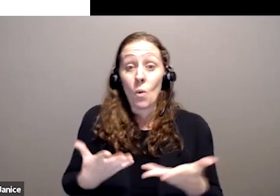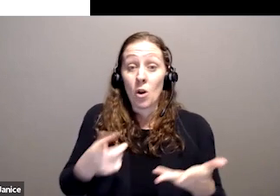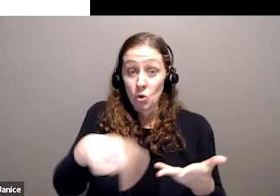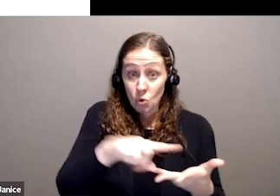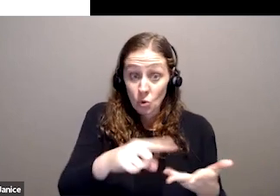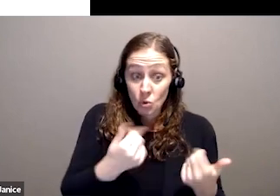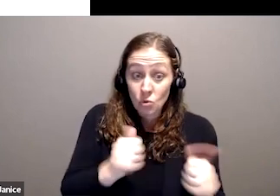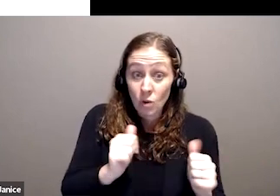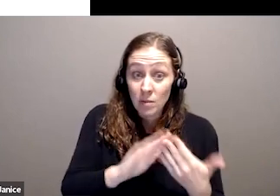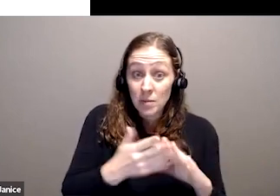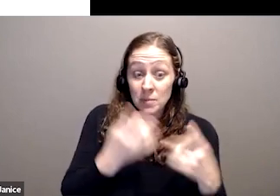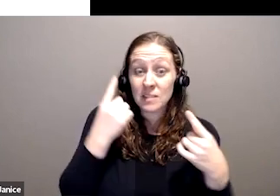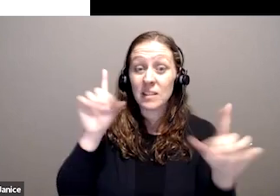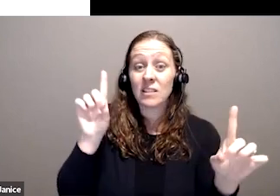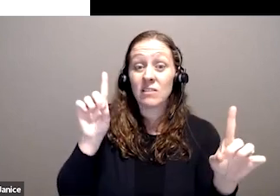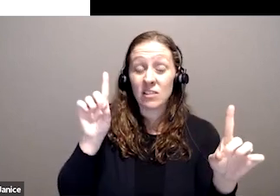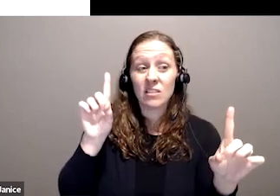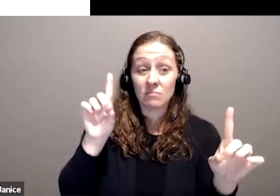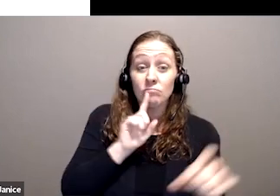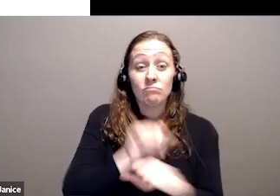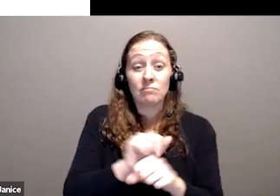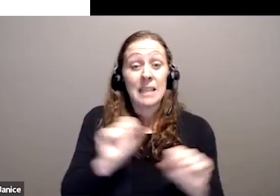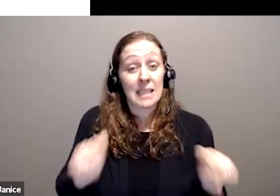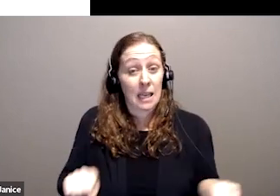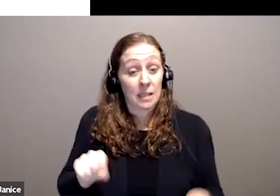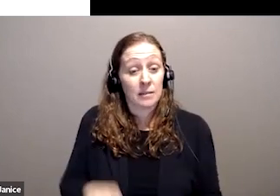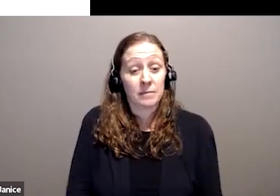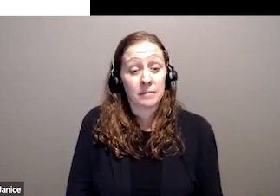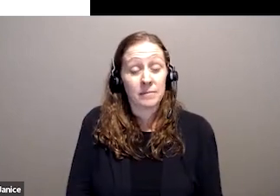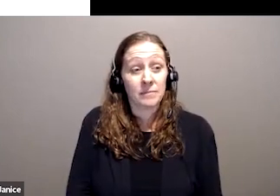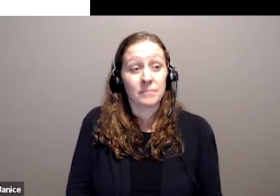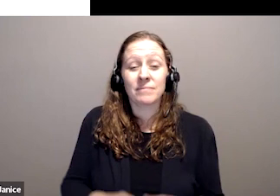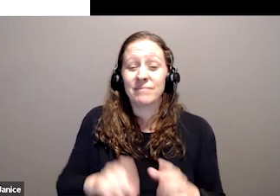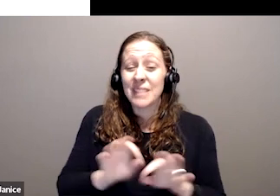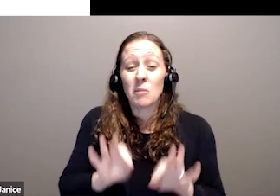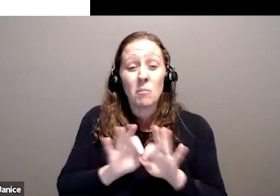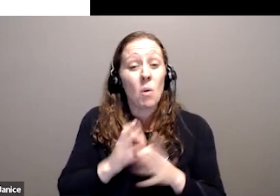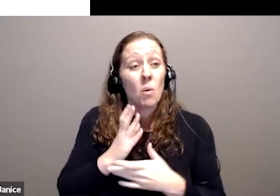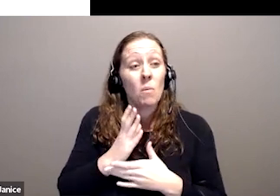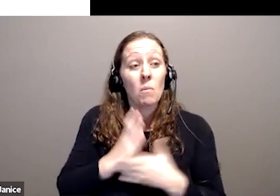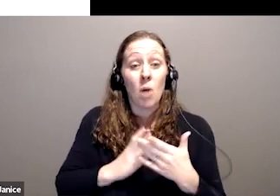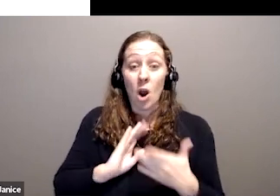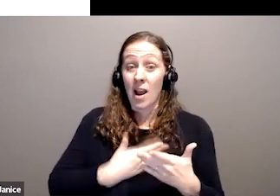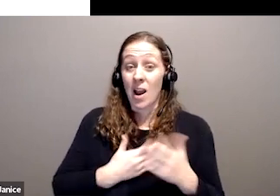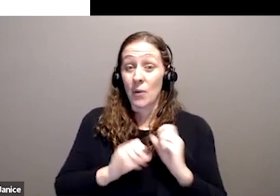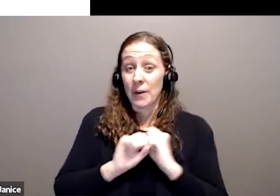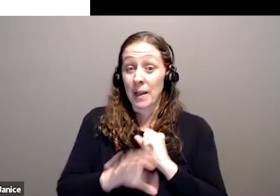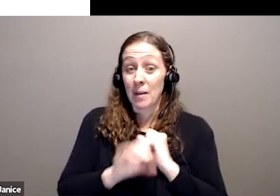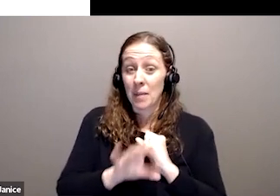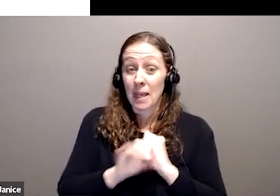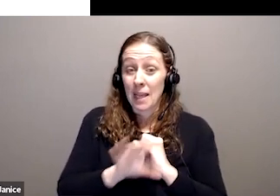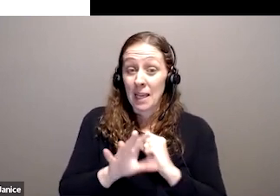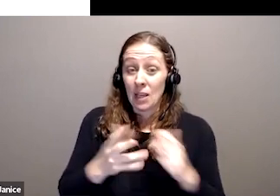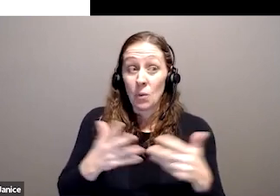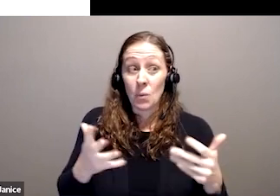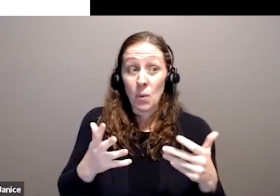actually be done. And the key elements of our campaign were,